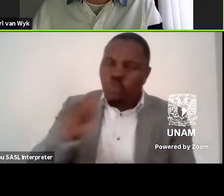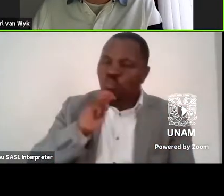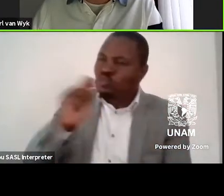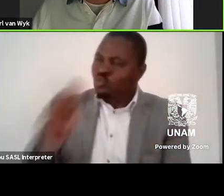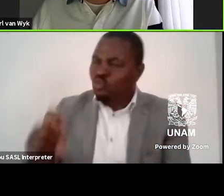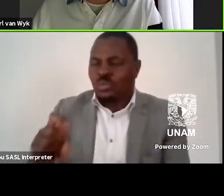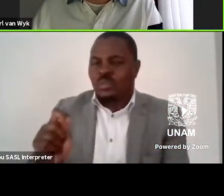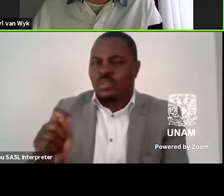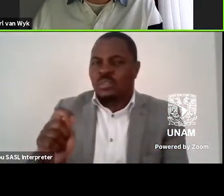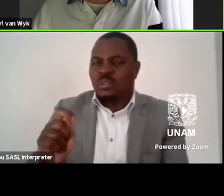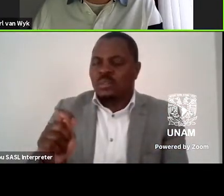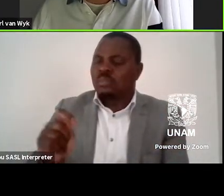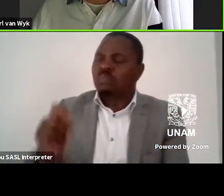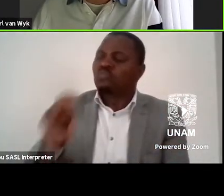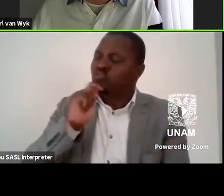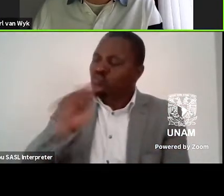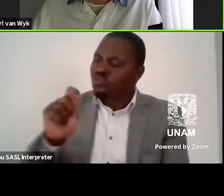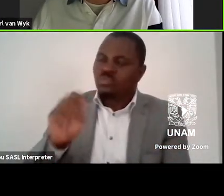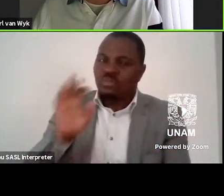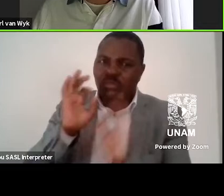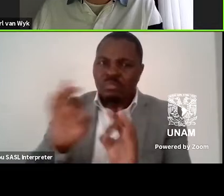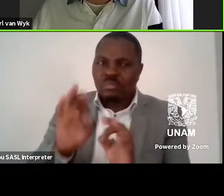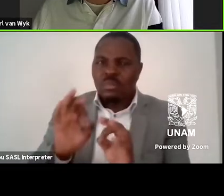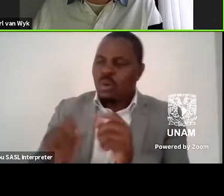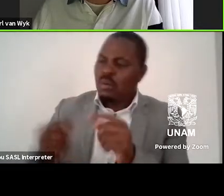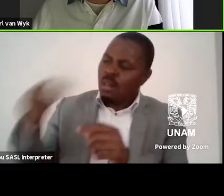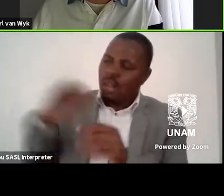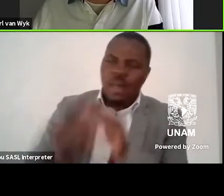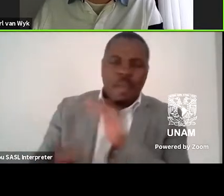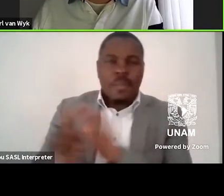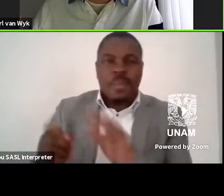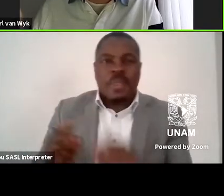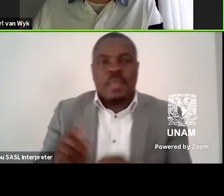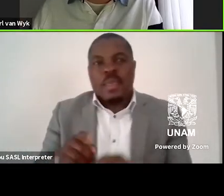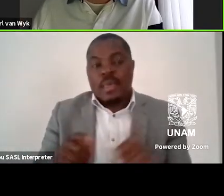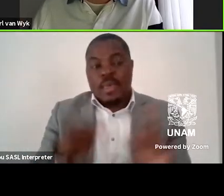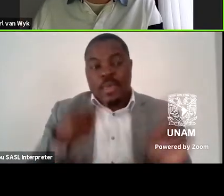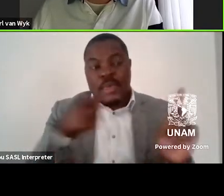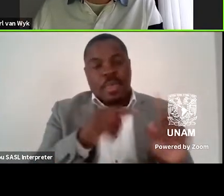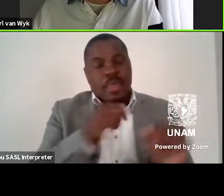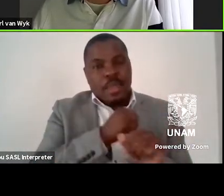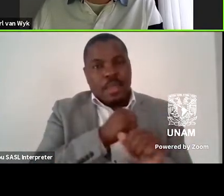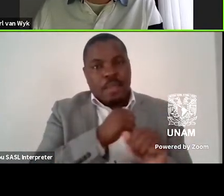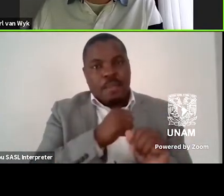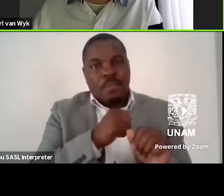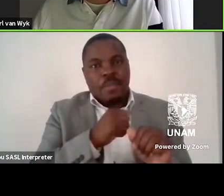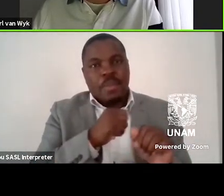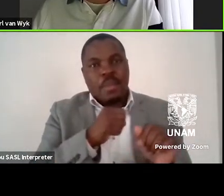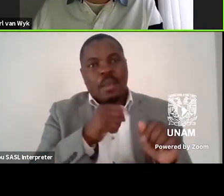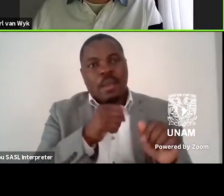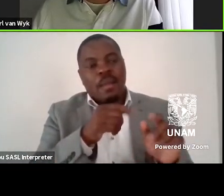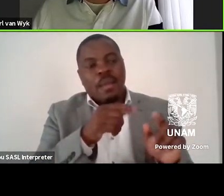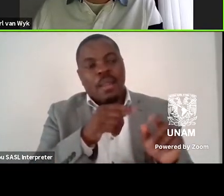the stance on what apartheid sort of symbolizes and